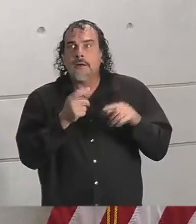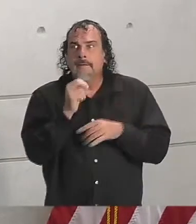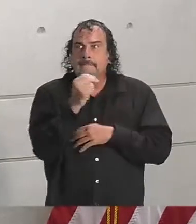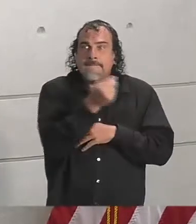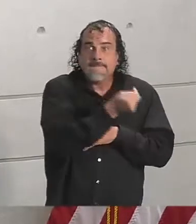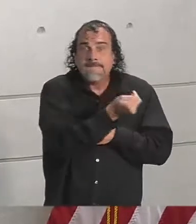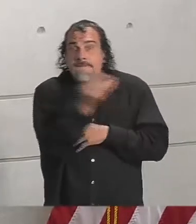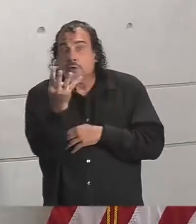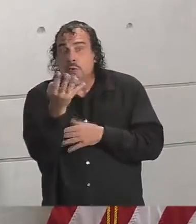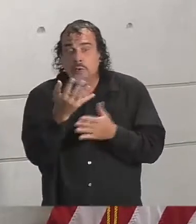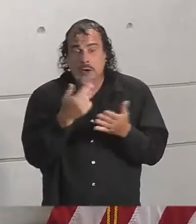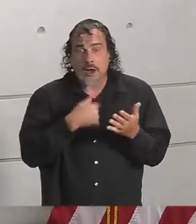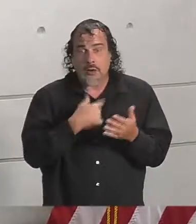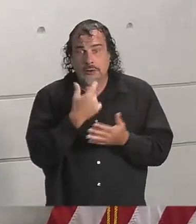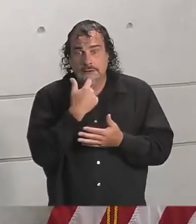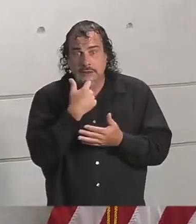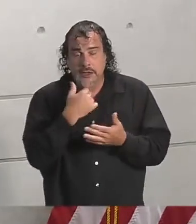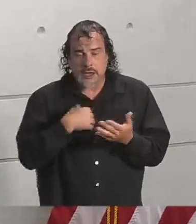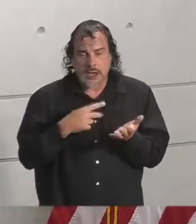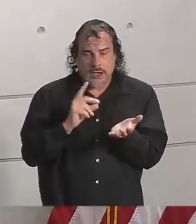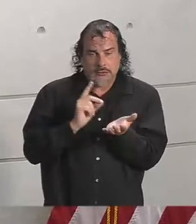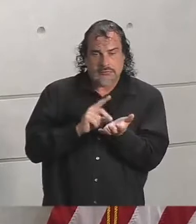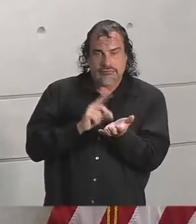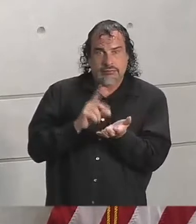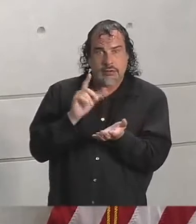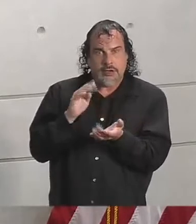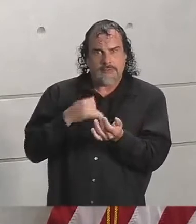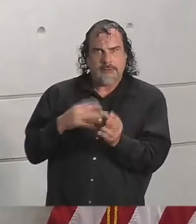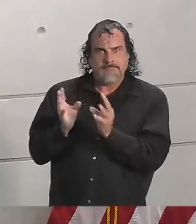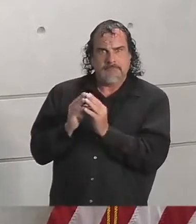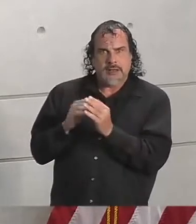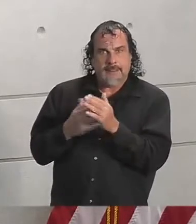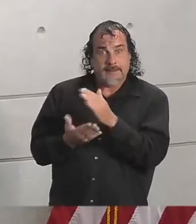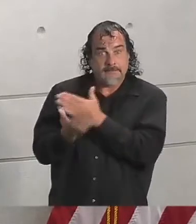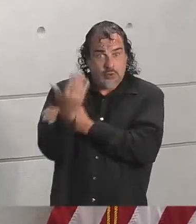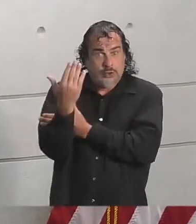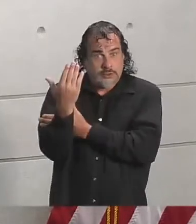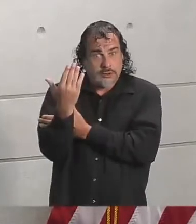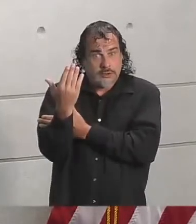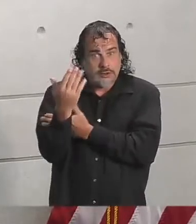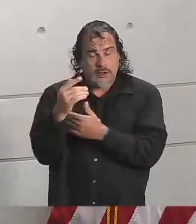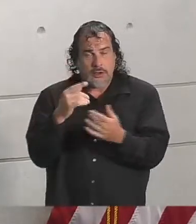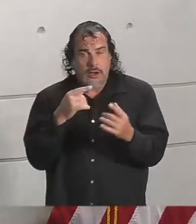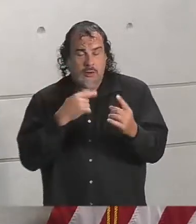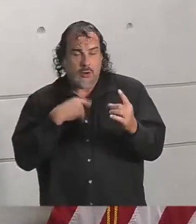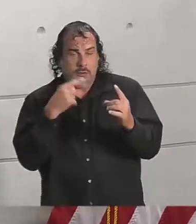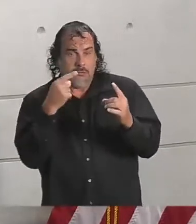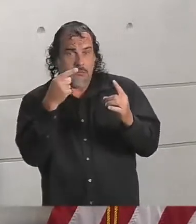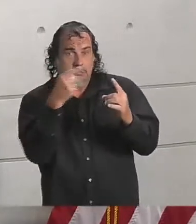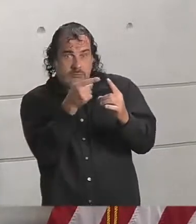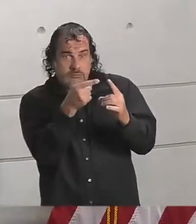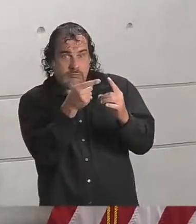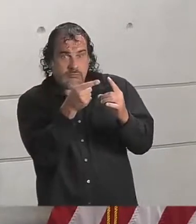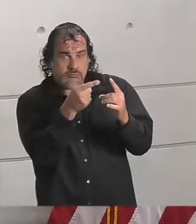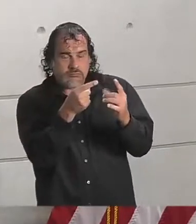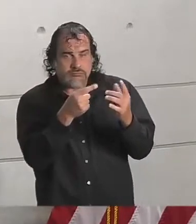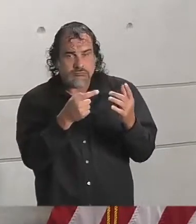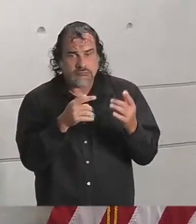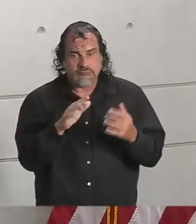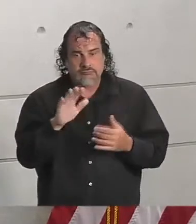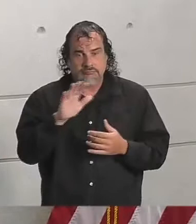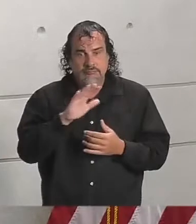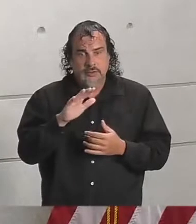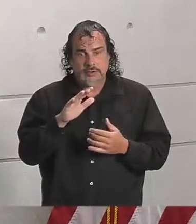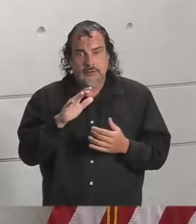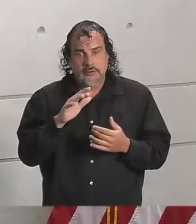mention. I also met with Dr. Dobbs earlier this morning. I would just point out that sometime within the